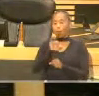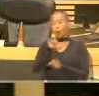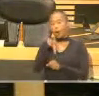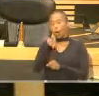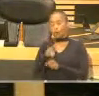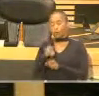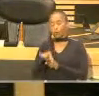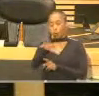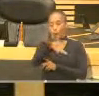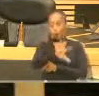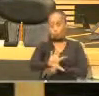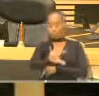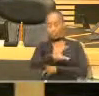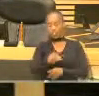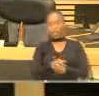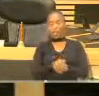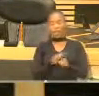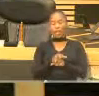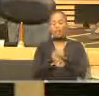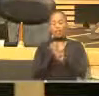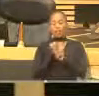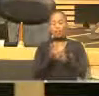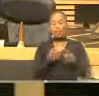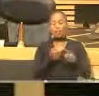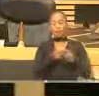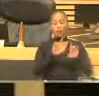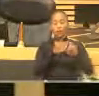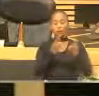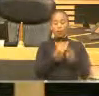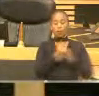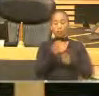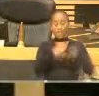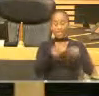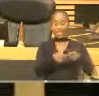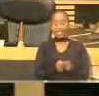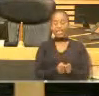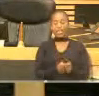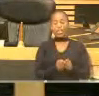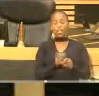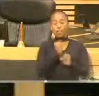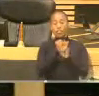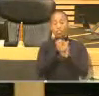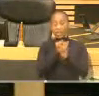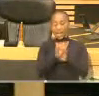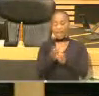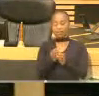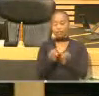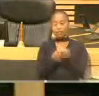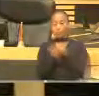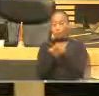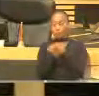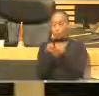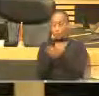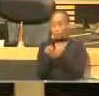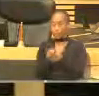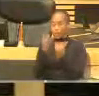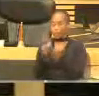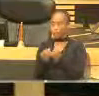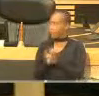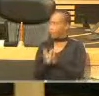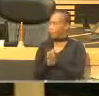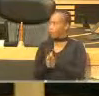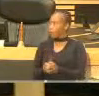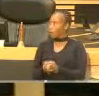set by the Department of Trade and Industry and Competition, with a potato starch plant investor valued at